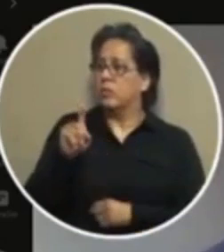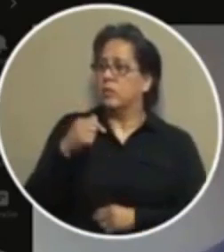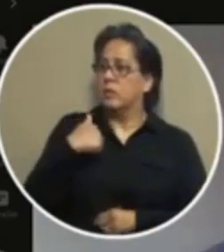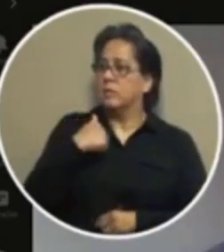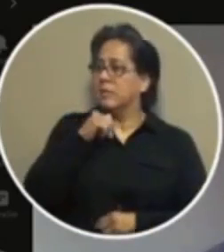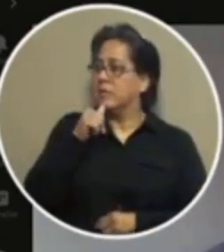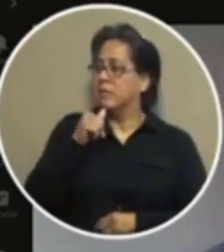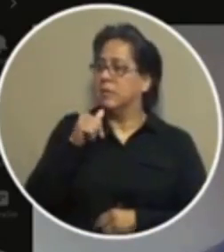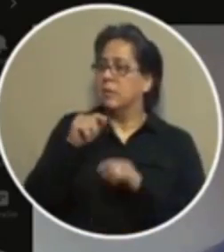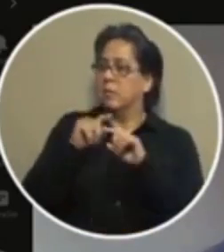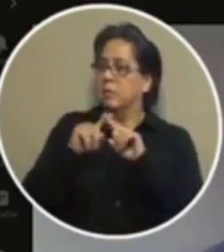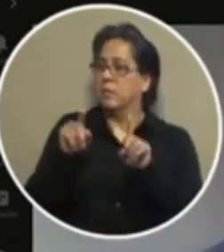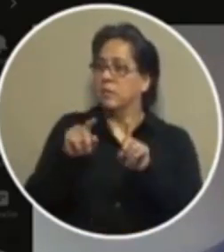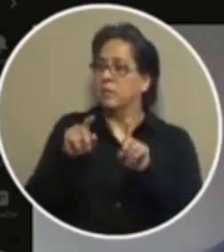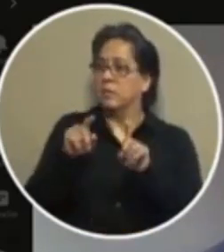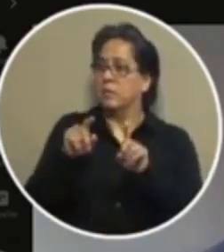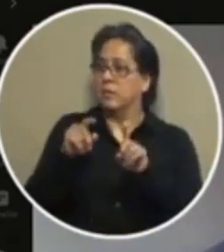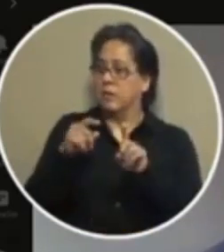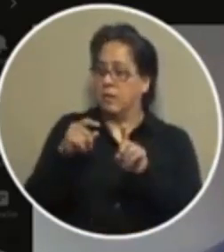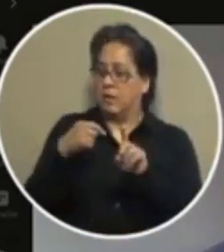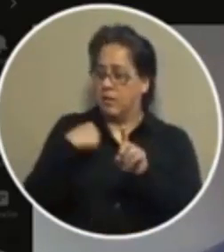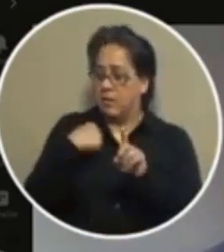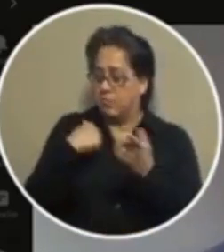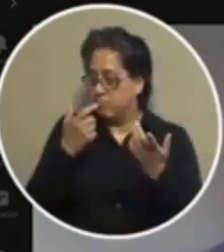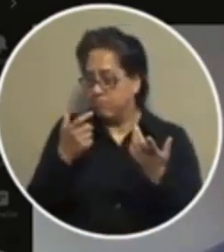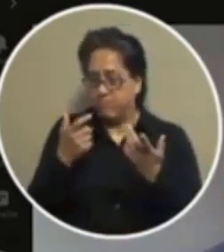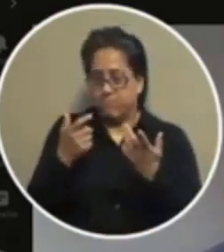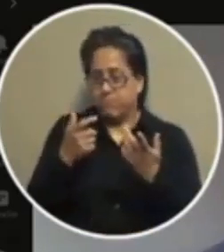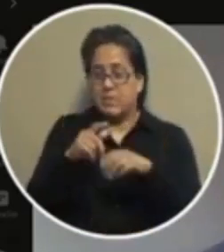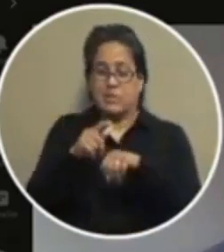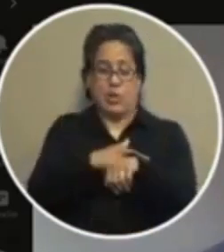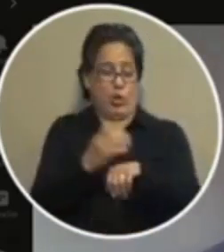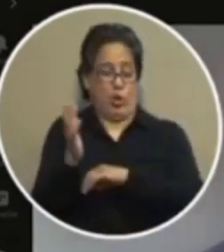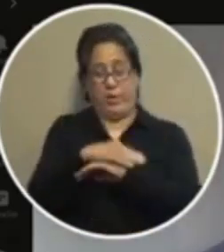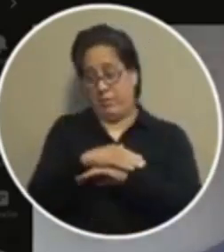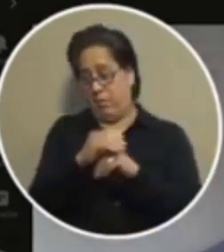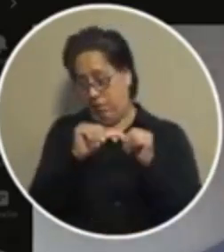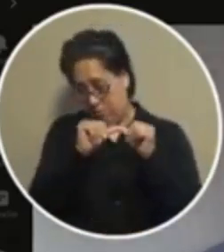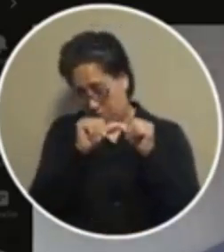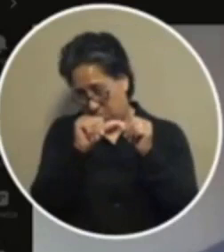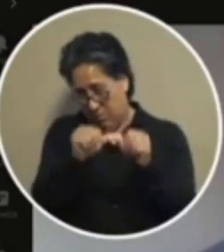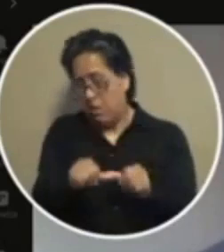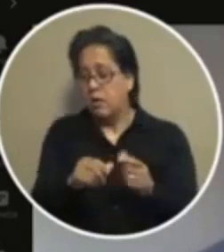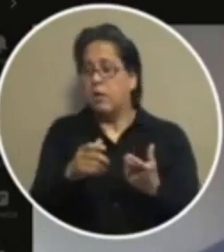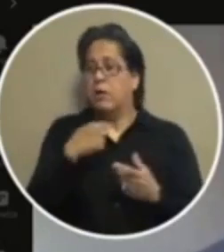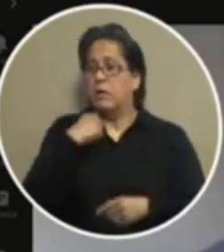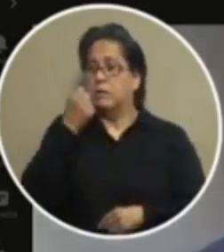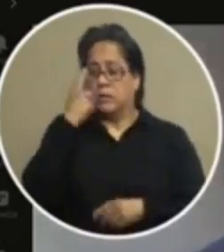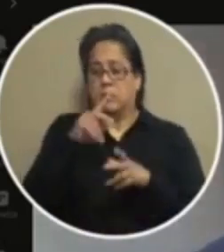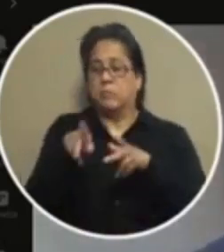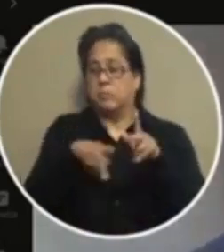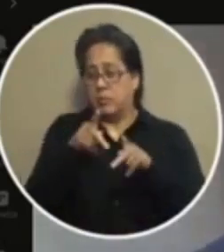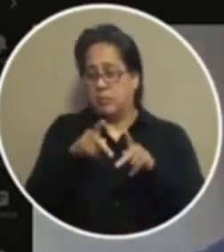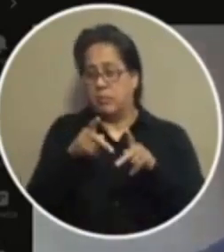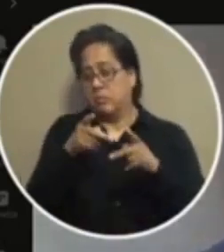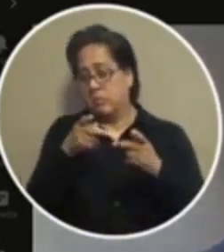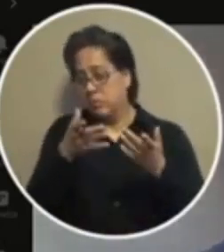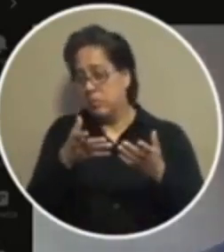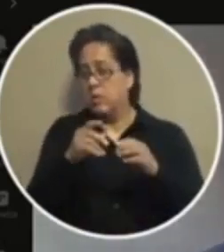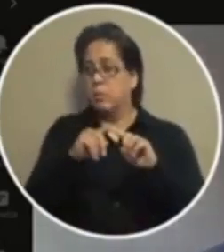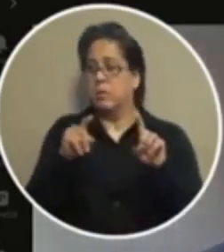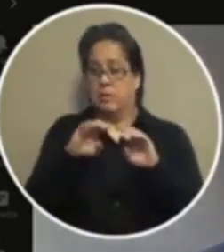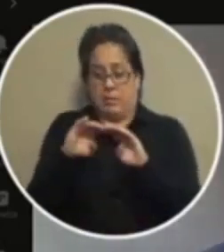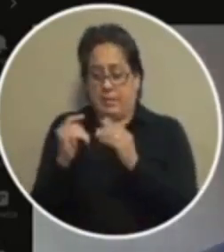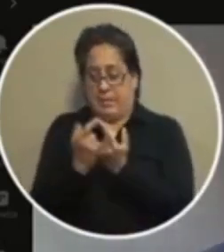or anything like that you know i you know it's a long day here i understand that people that people are there but the